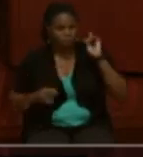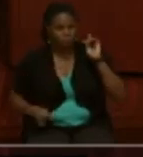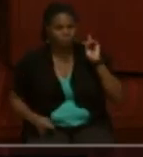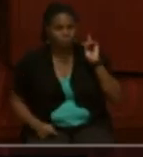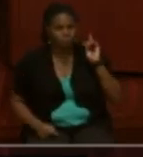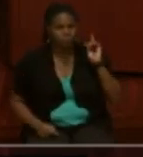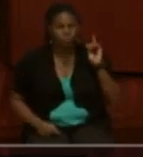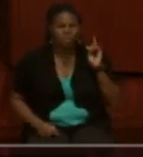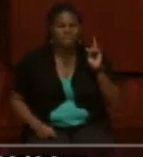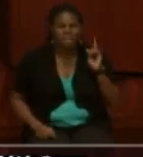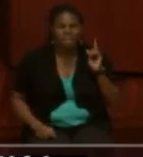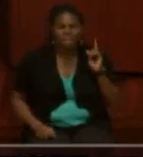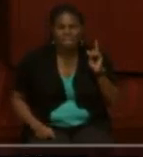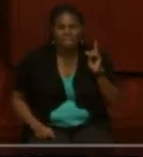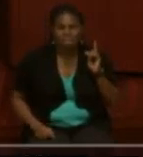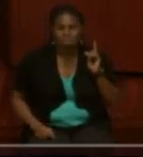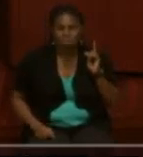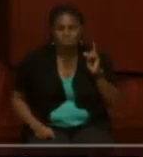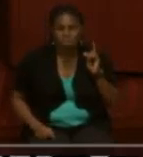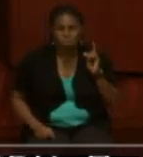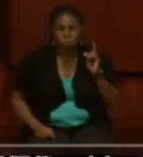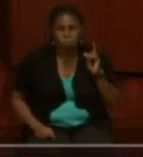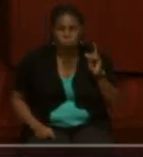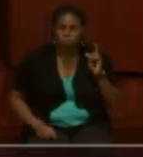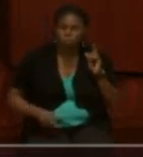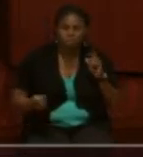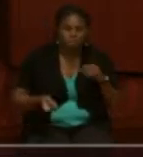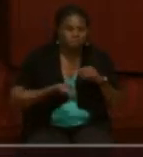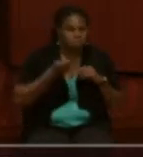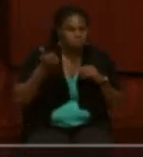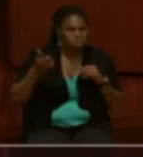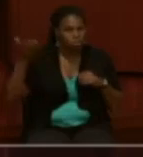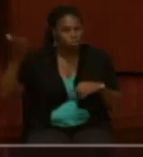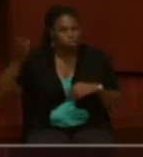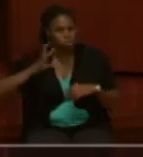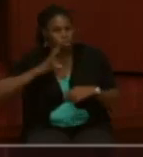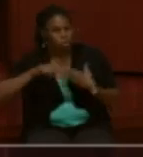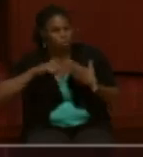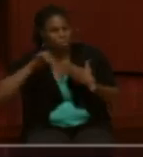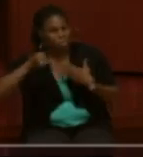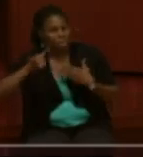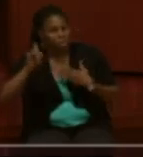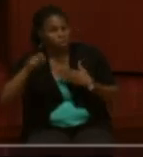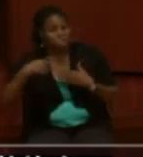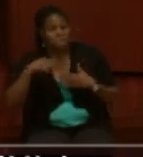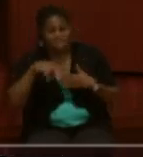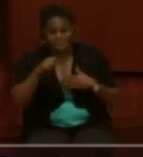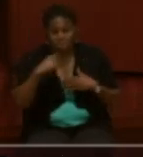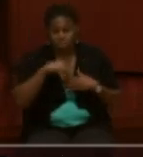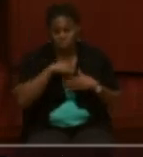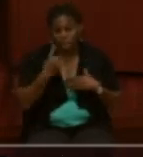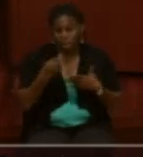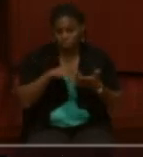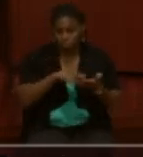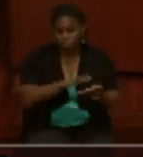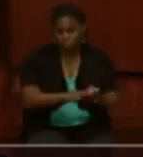There's a whole other, I could do a whole other talk on that question. We do have records. We have quite a few records.